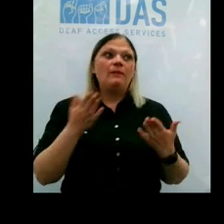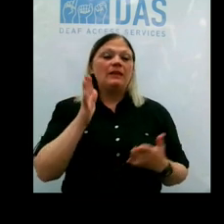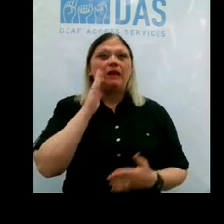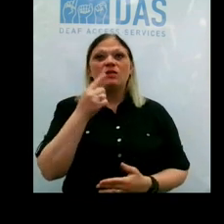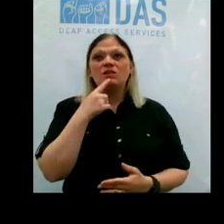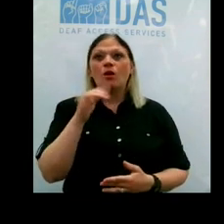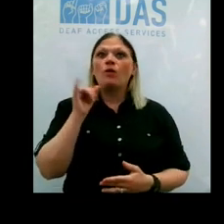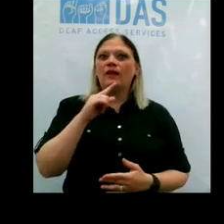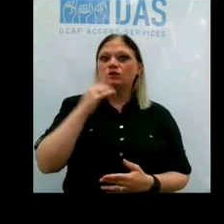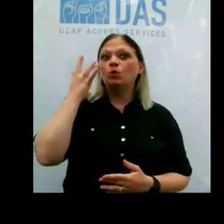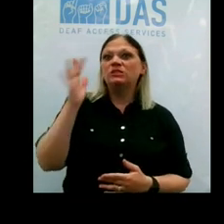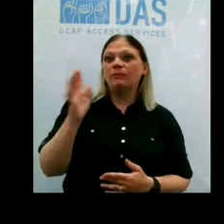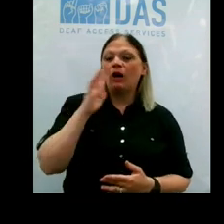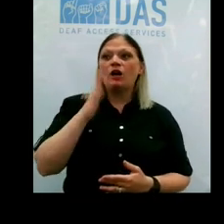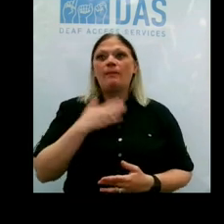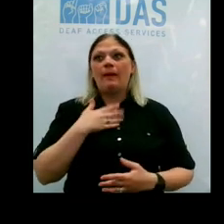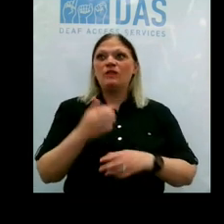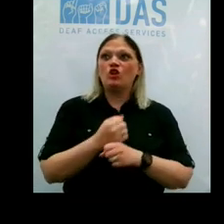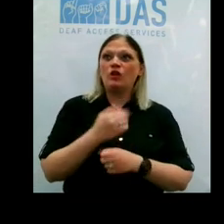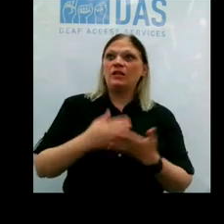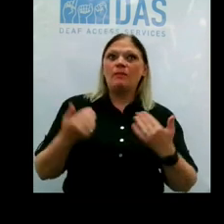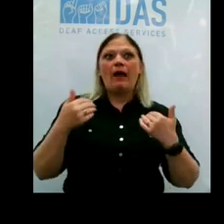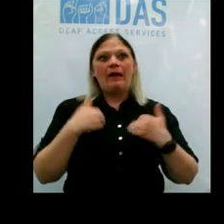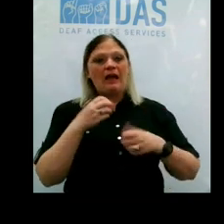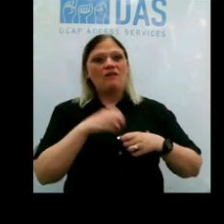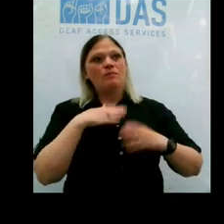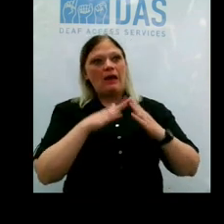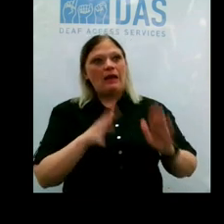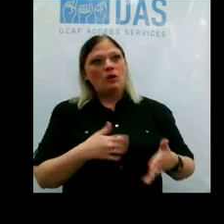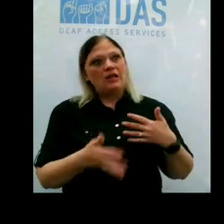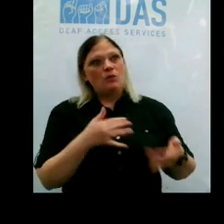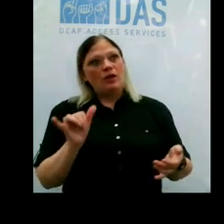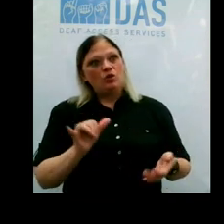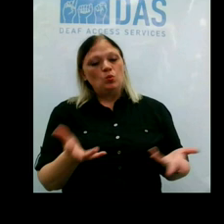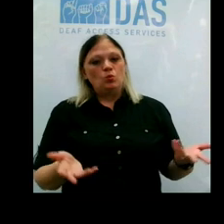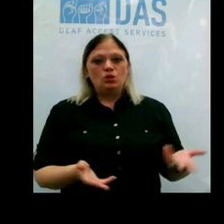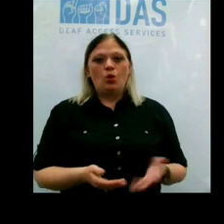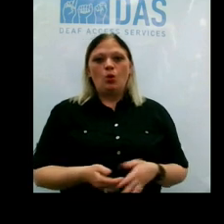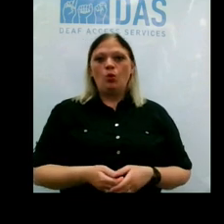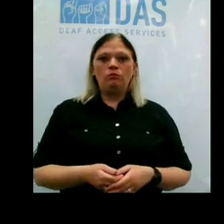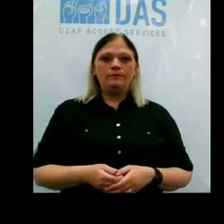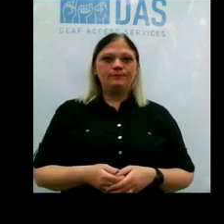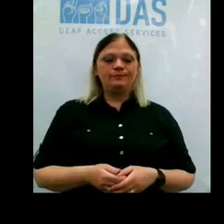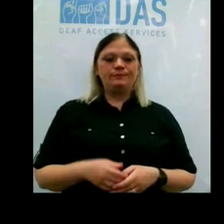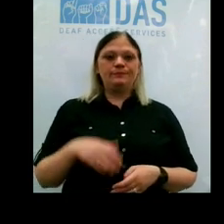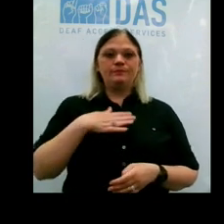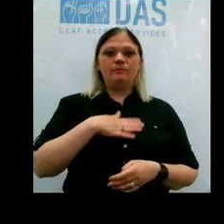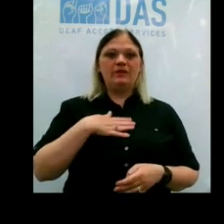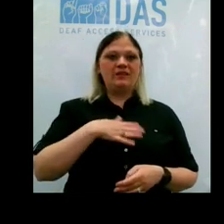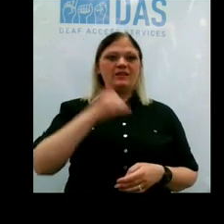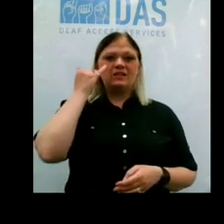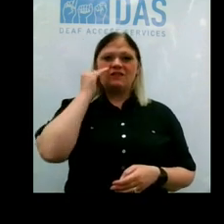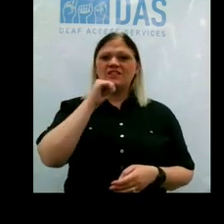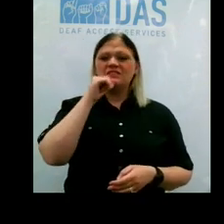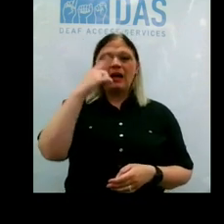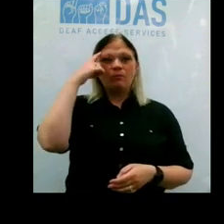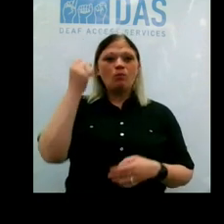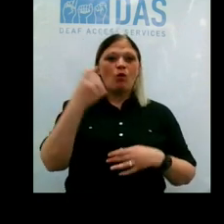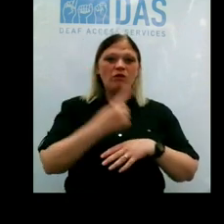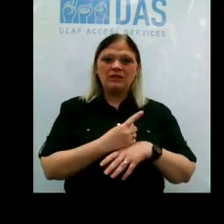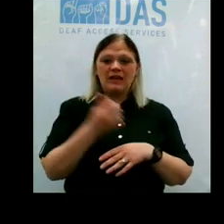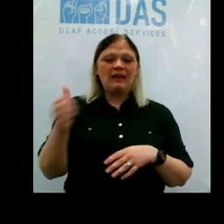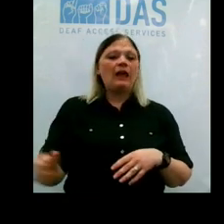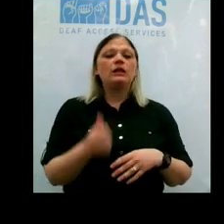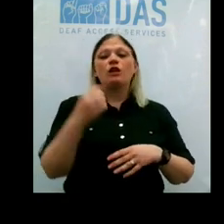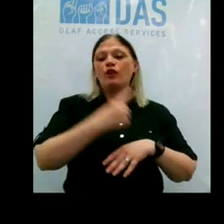like, oh, that's so smart. I'm glad that they're getting some. I have some in my home anyway. So that – so – and please, if it's not Memorial Day, if it's any other